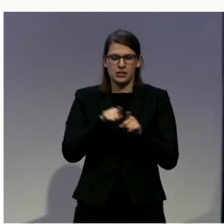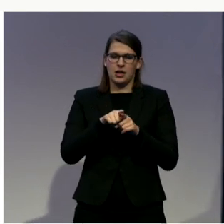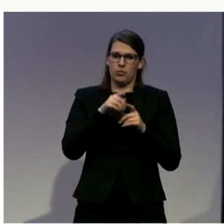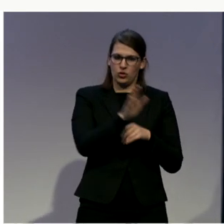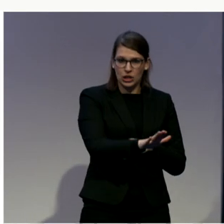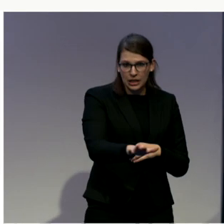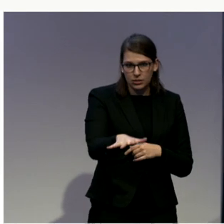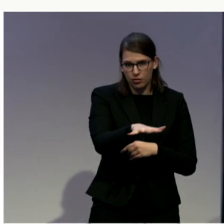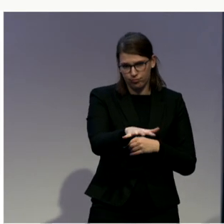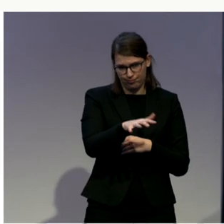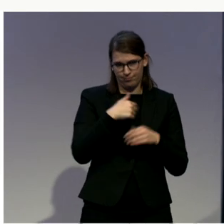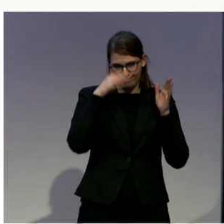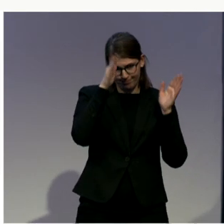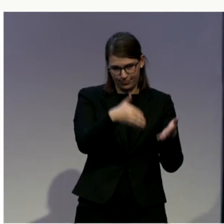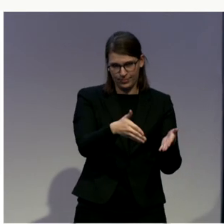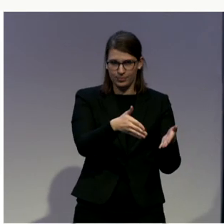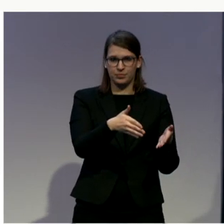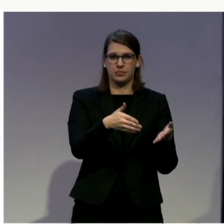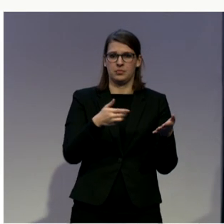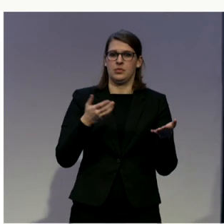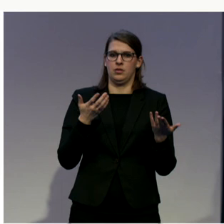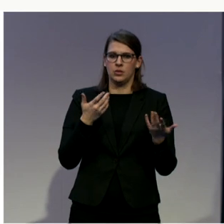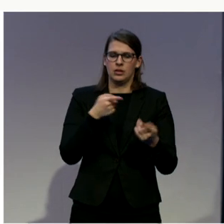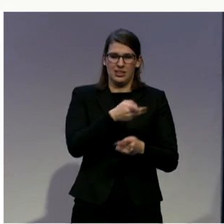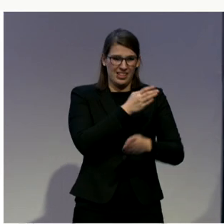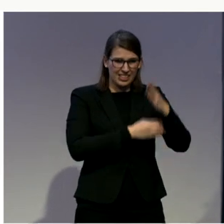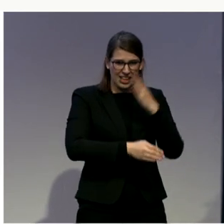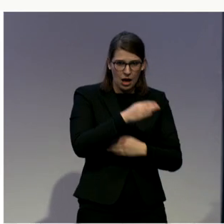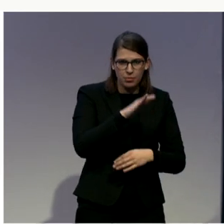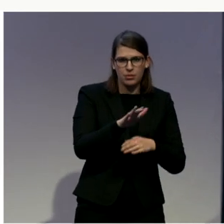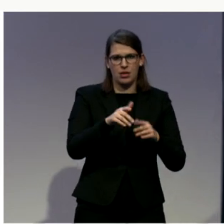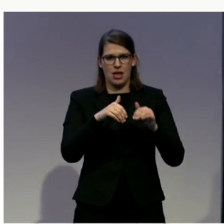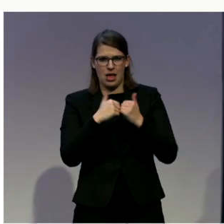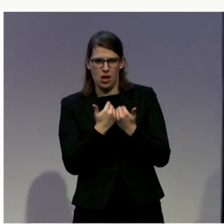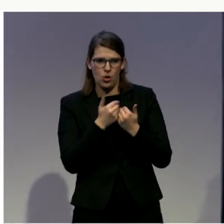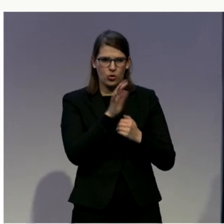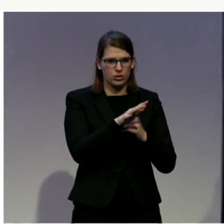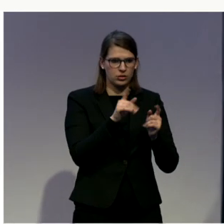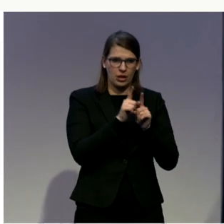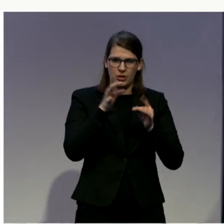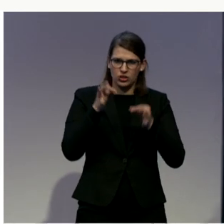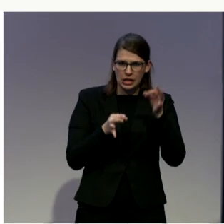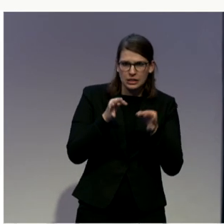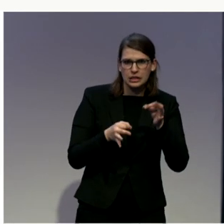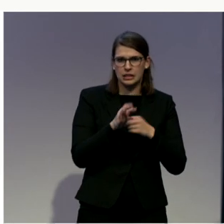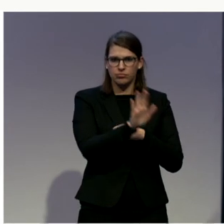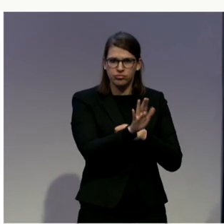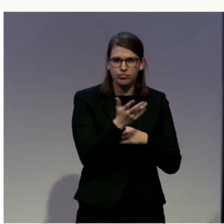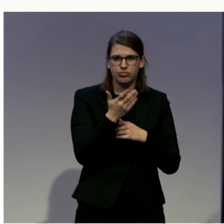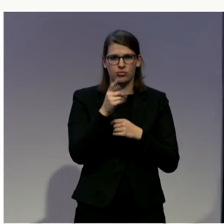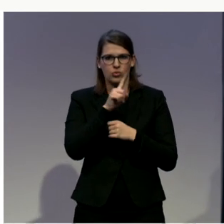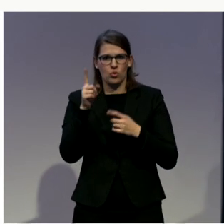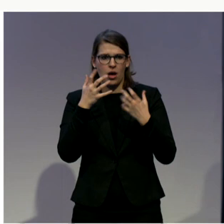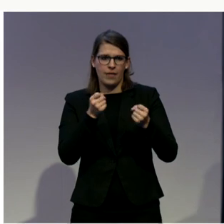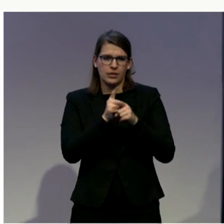to the needs of persons with disabilities accessing the justice system in a context where our justice systems